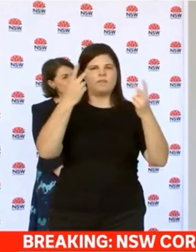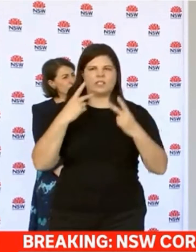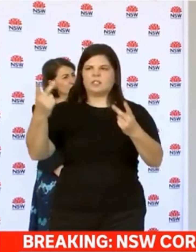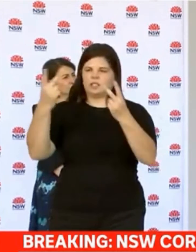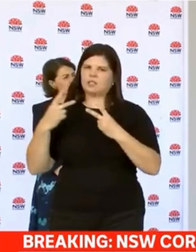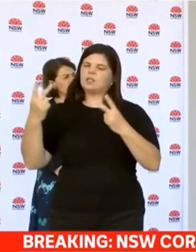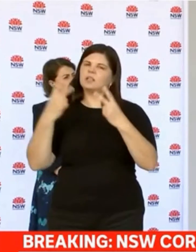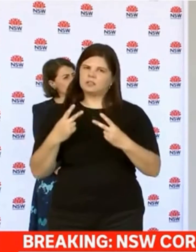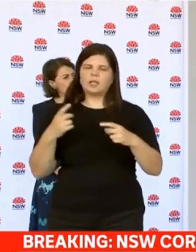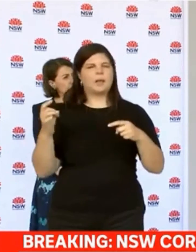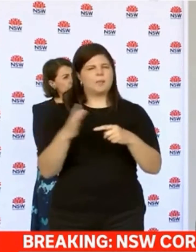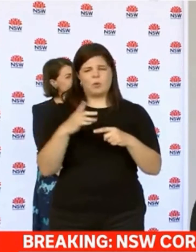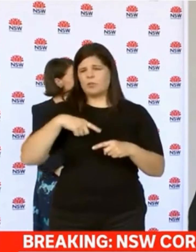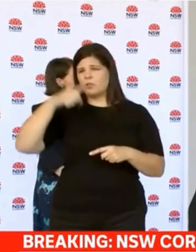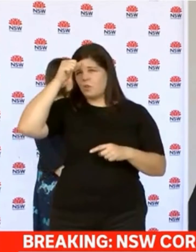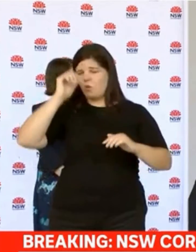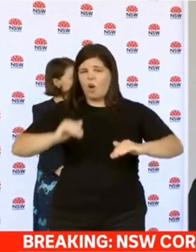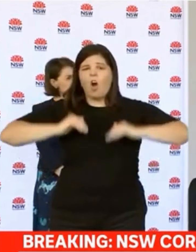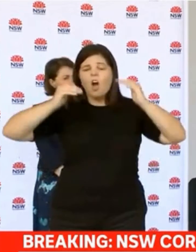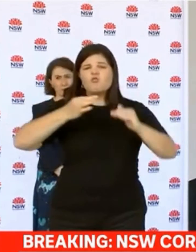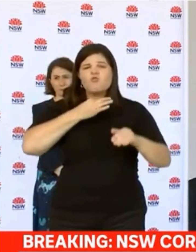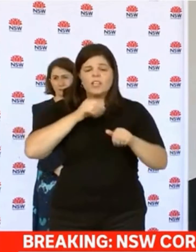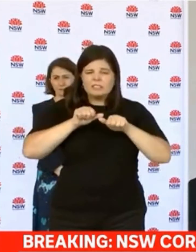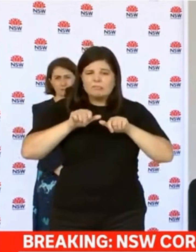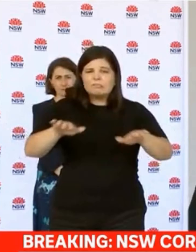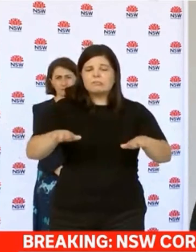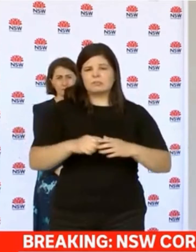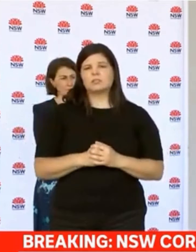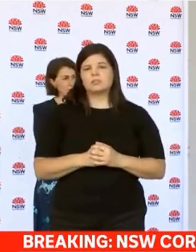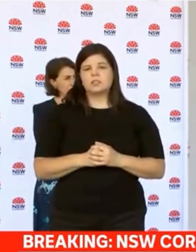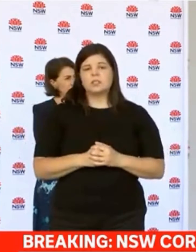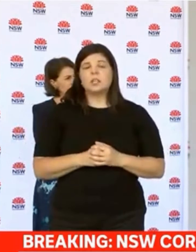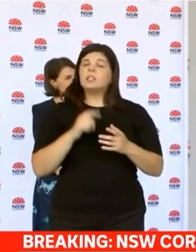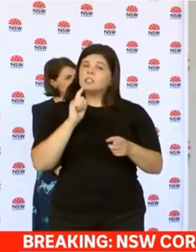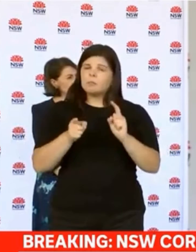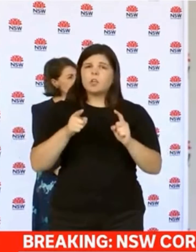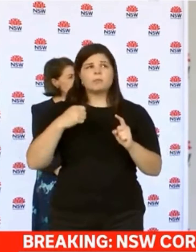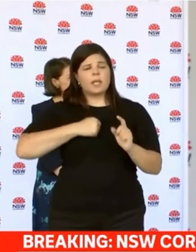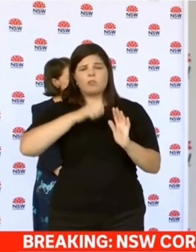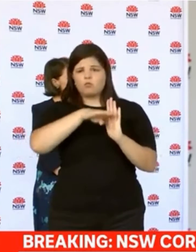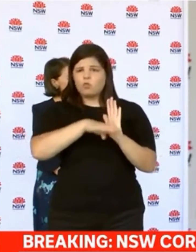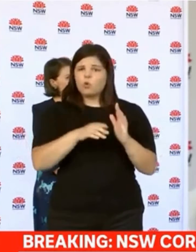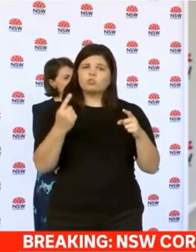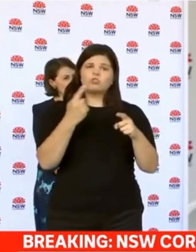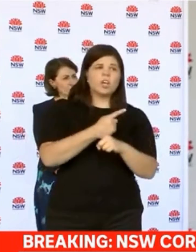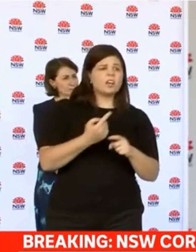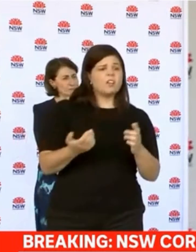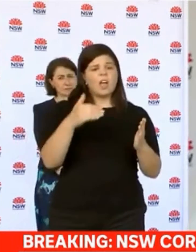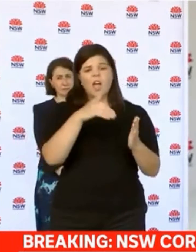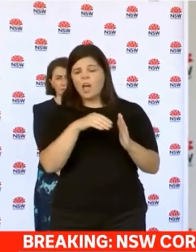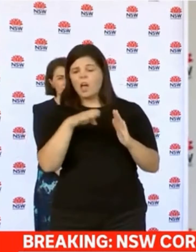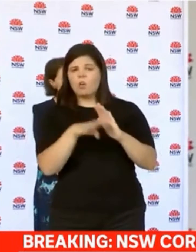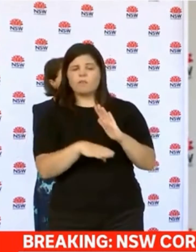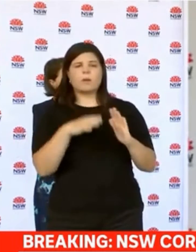Please abide by the loot rules. They do change occasionally so check the government website again the details before you plan any